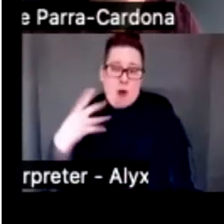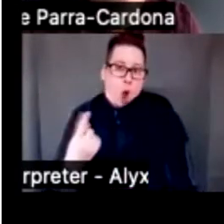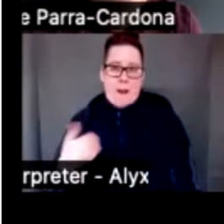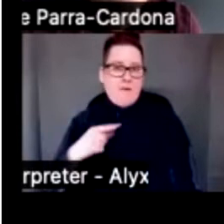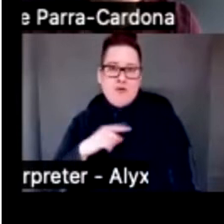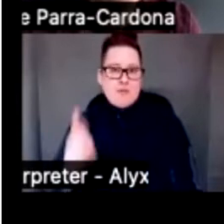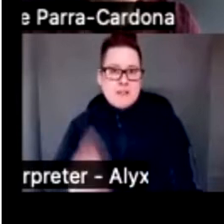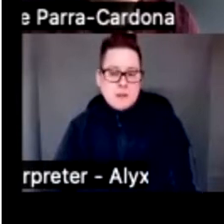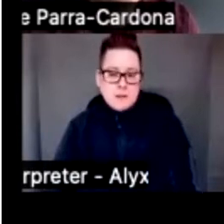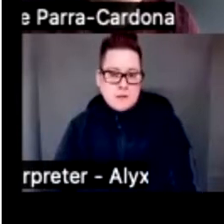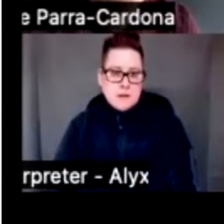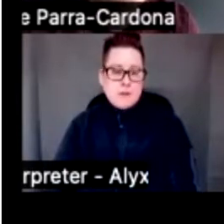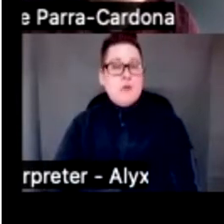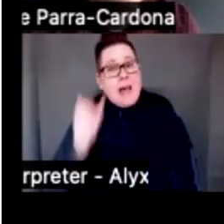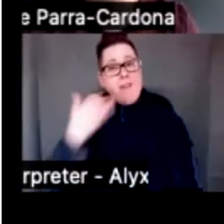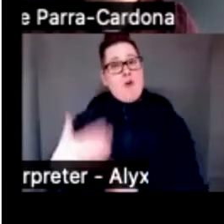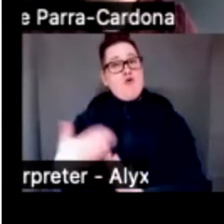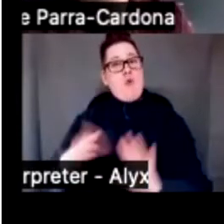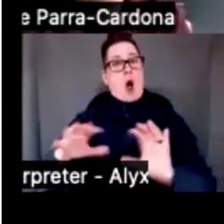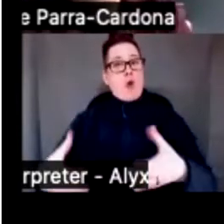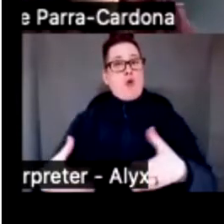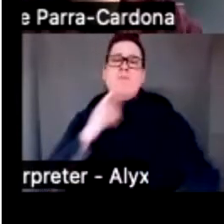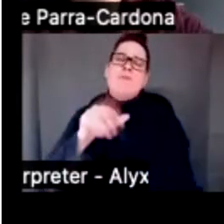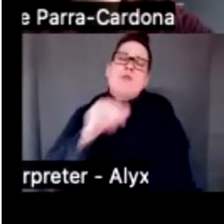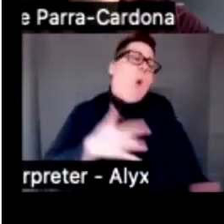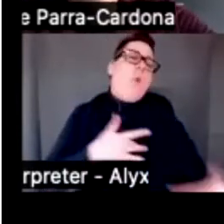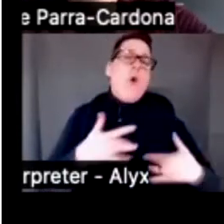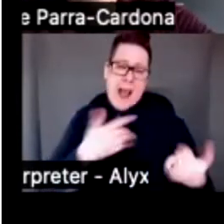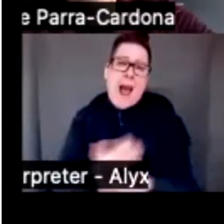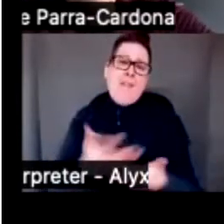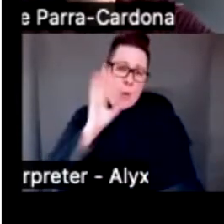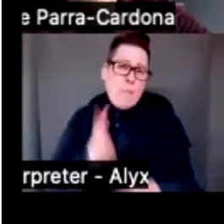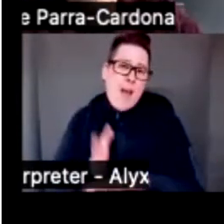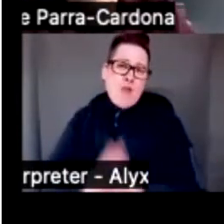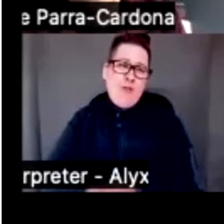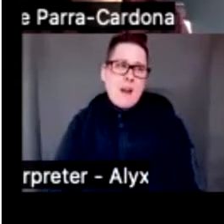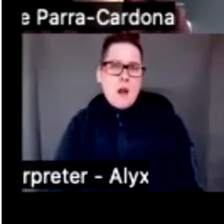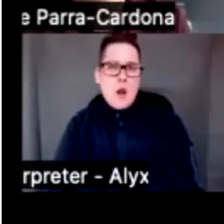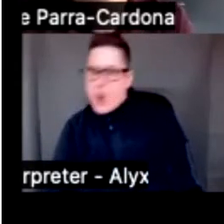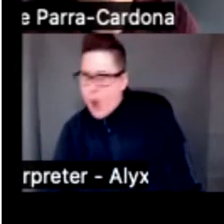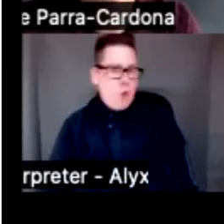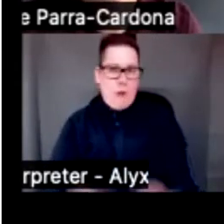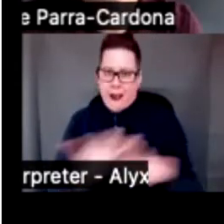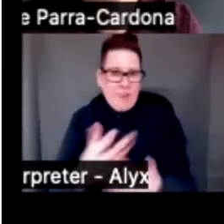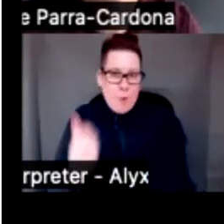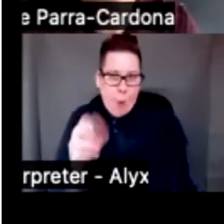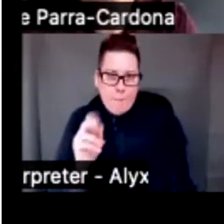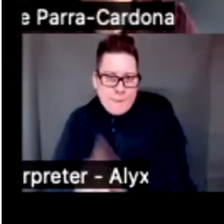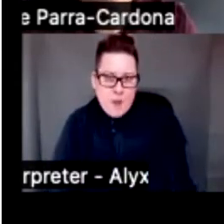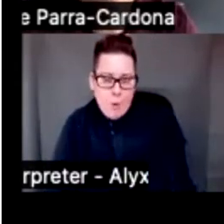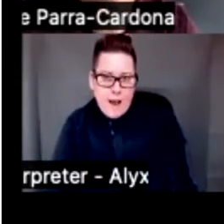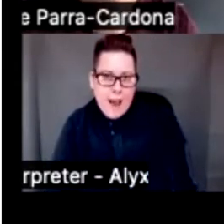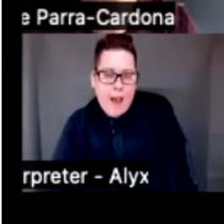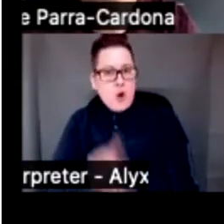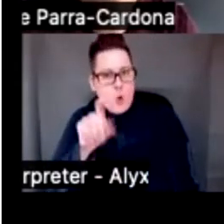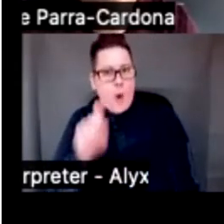you're running a group and you say, oh, don't worry, everything is going to be okay. Well, no, not everything is going to be okay. And you just need